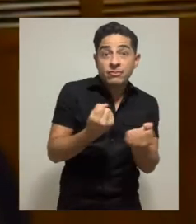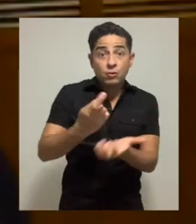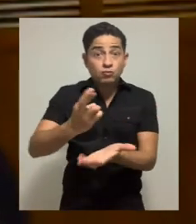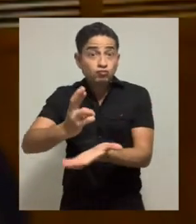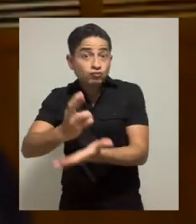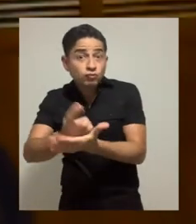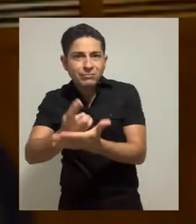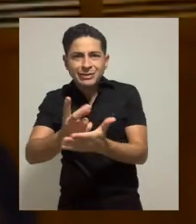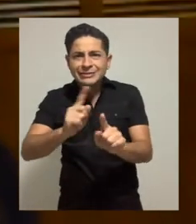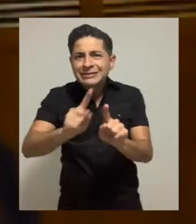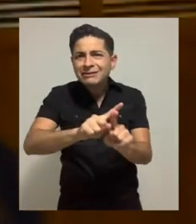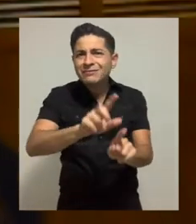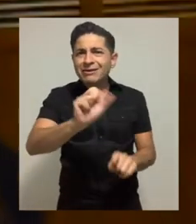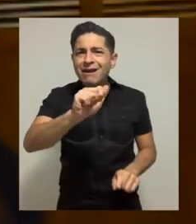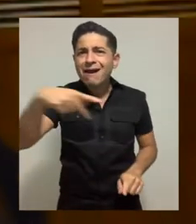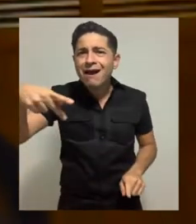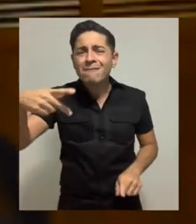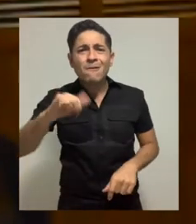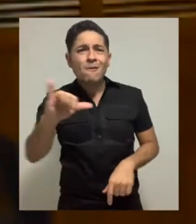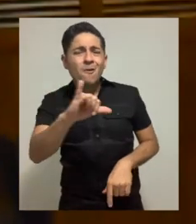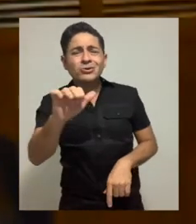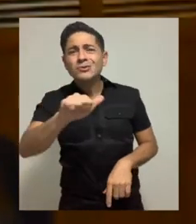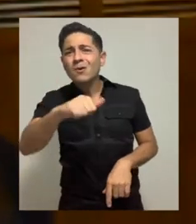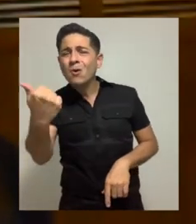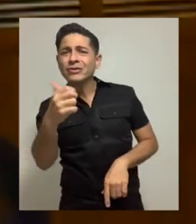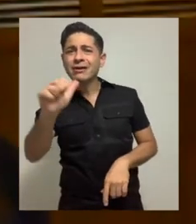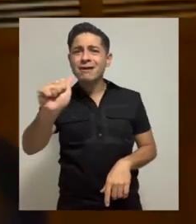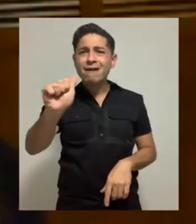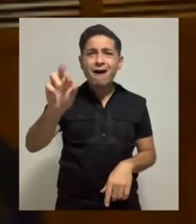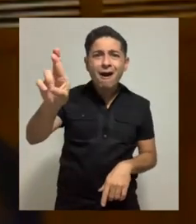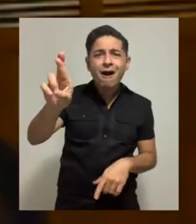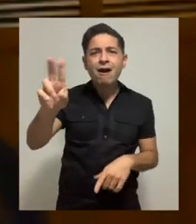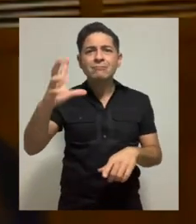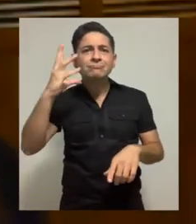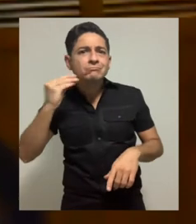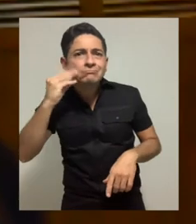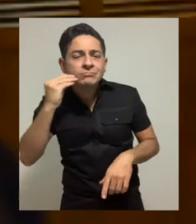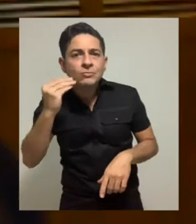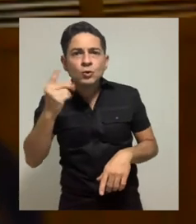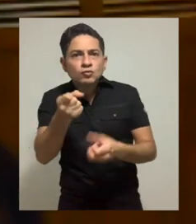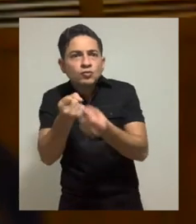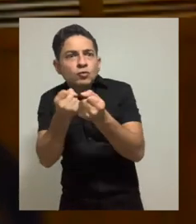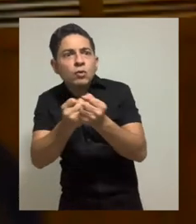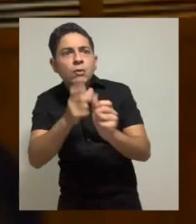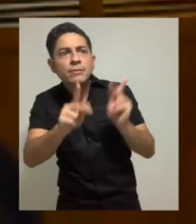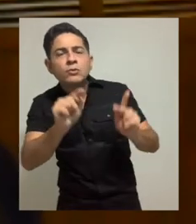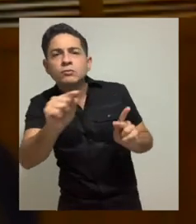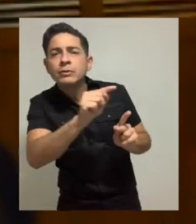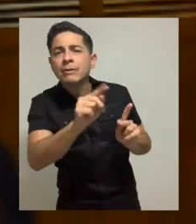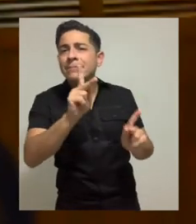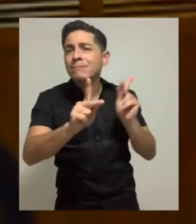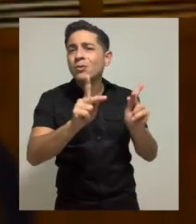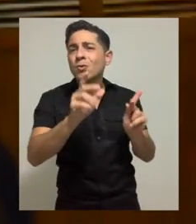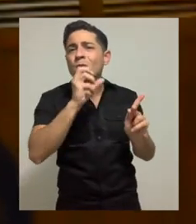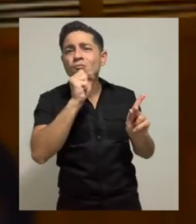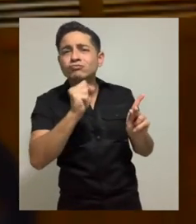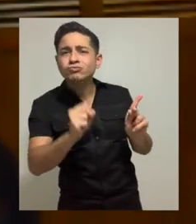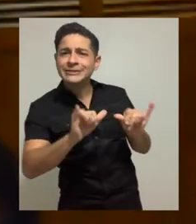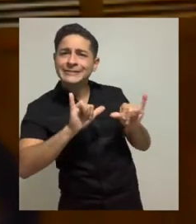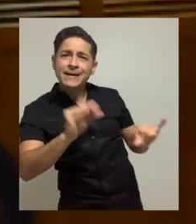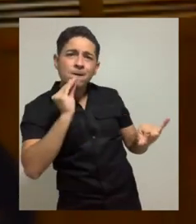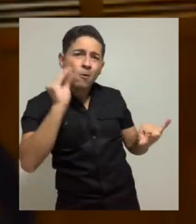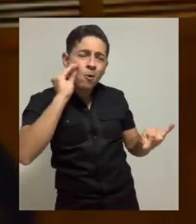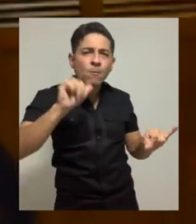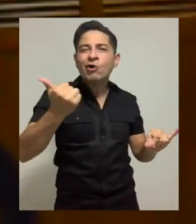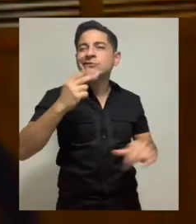in health and rehabilitation applications, as well as in augmented reality experiences to support aging in place